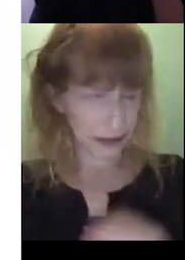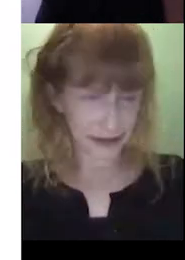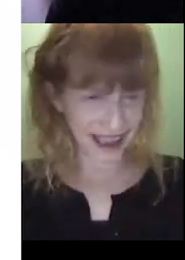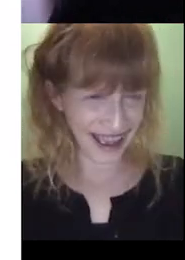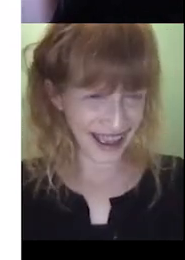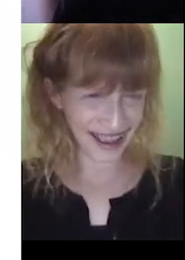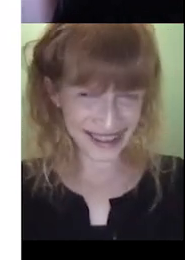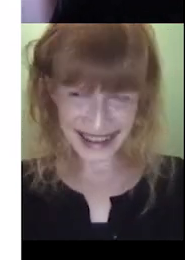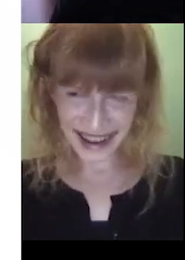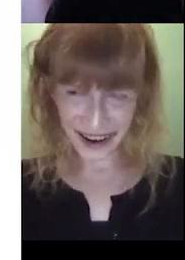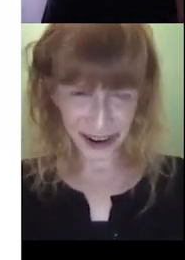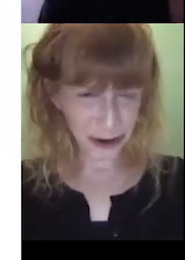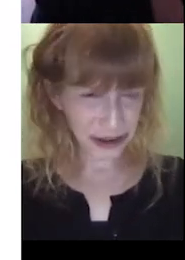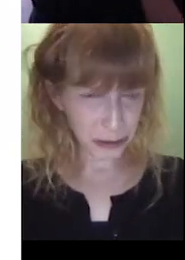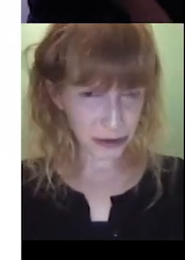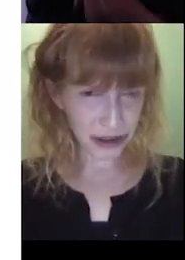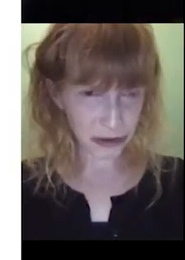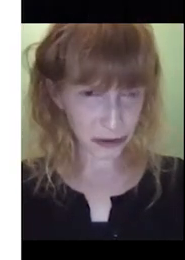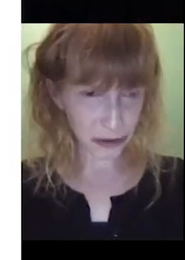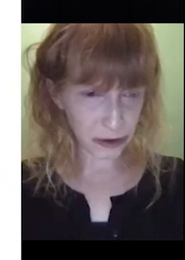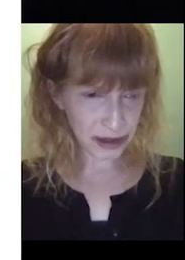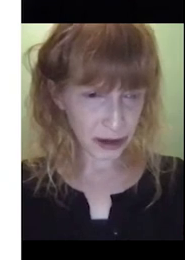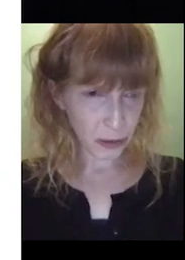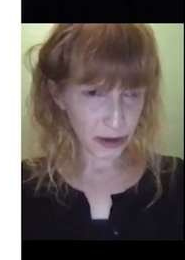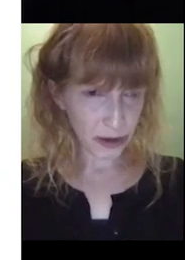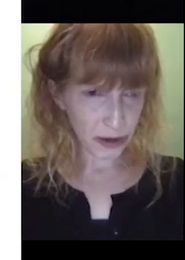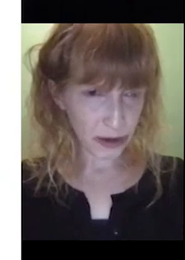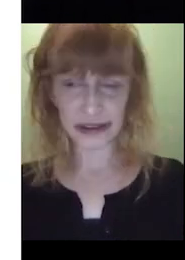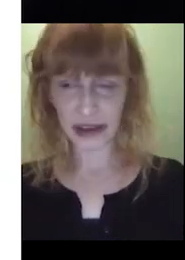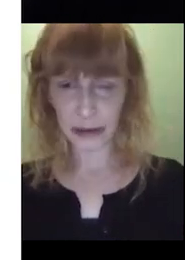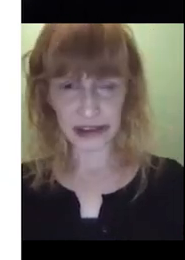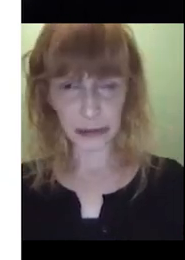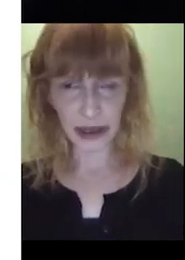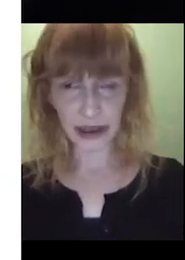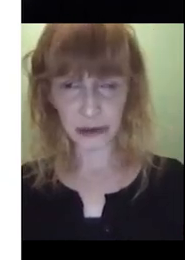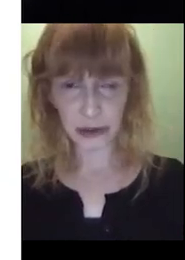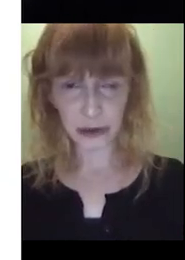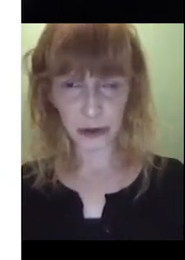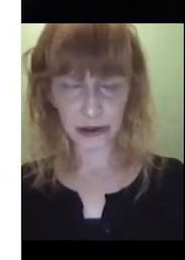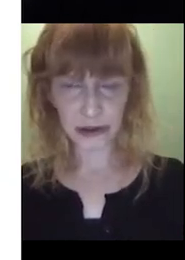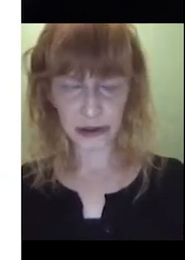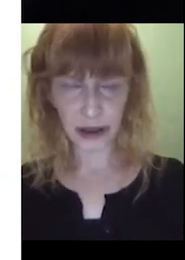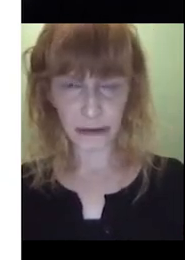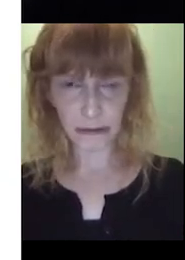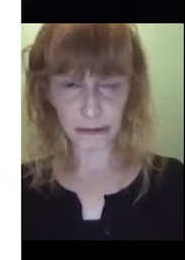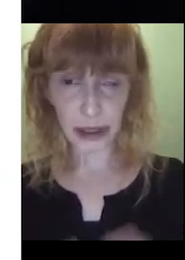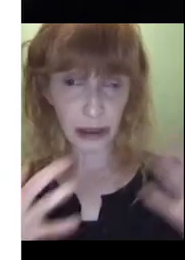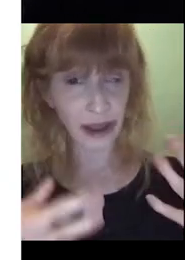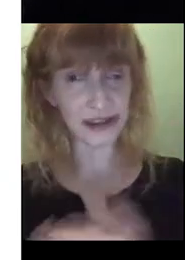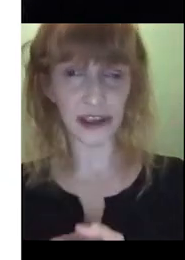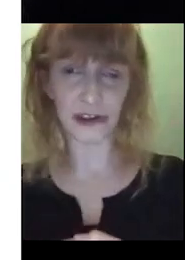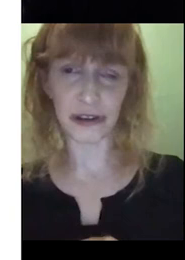or something like that. All right. I'll keep moving through. One thing I just wanted to say about this page is we talked, um,